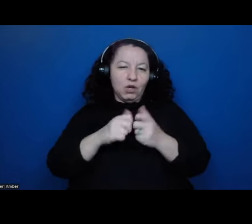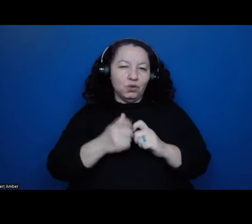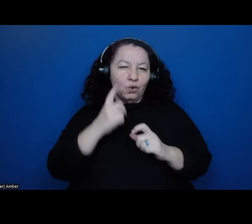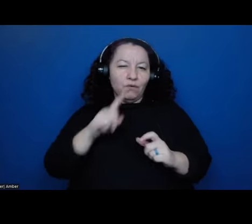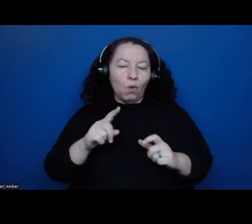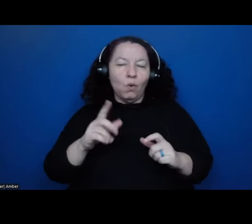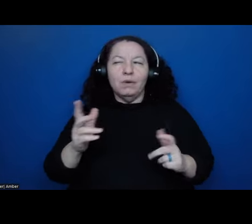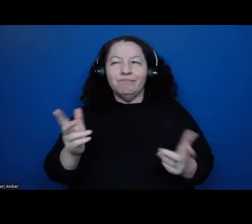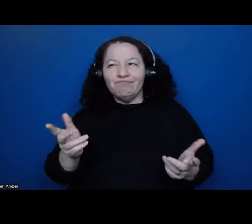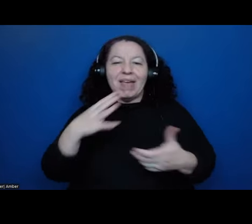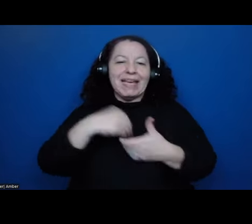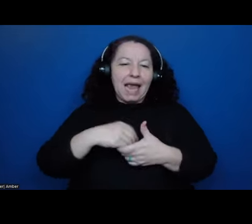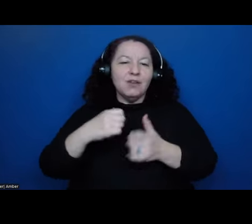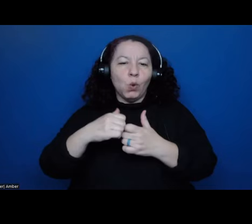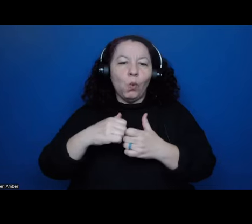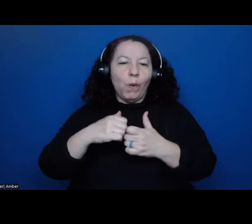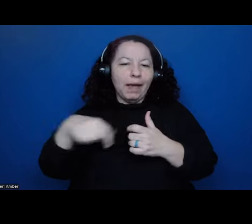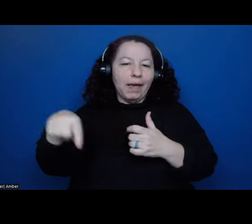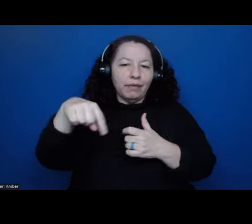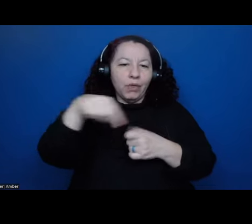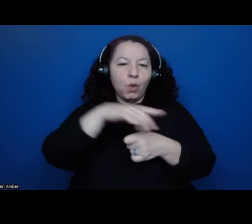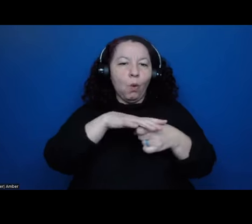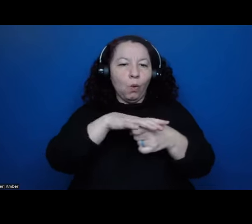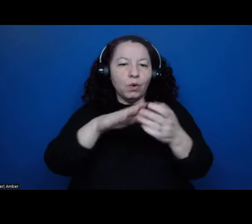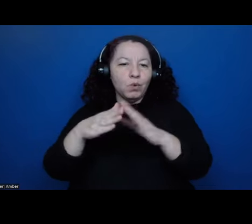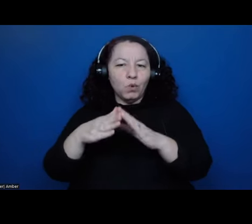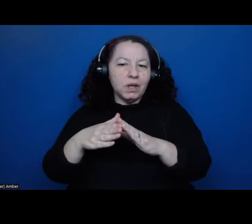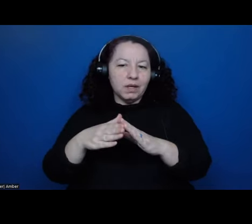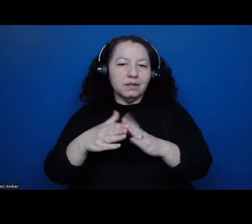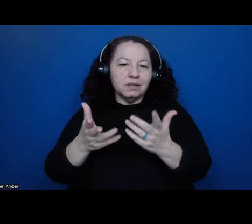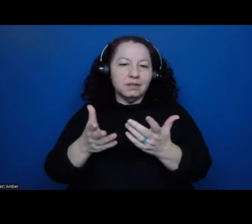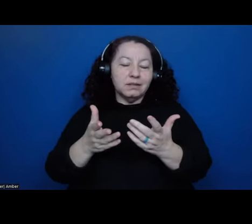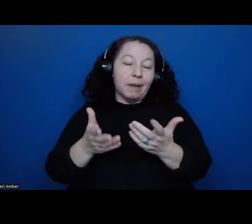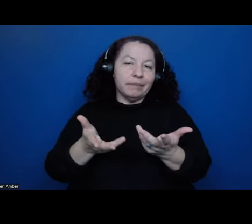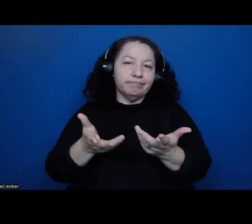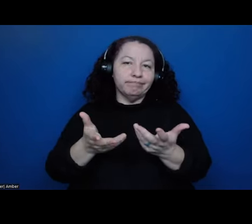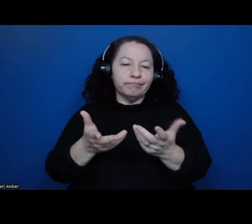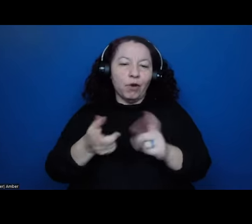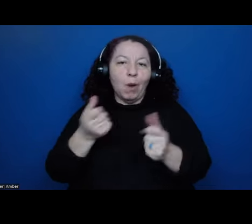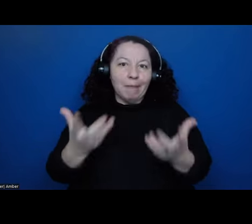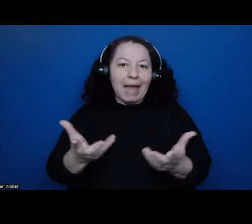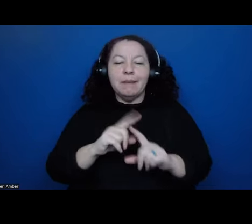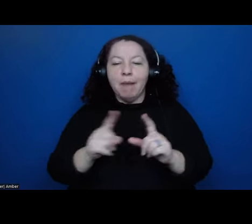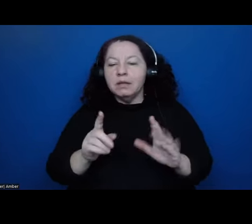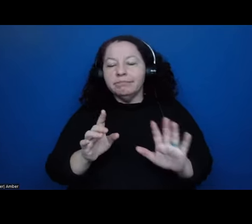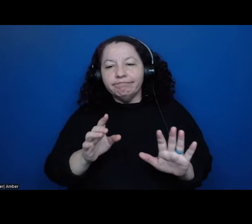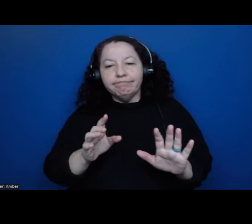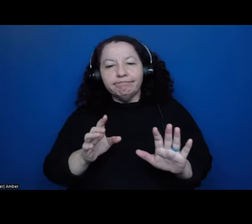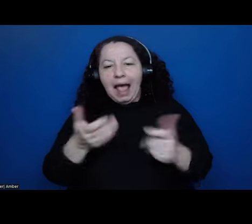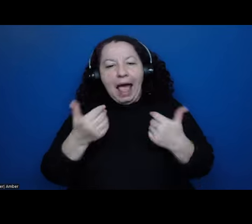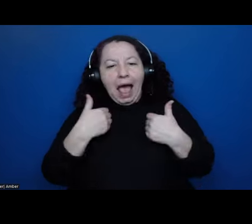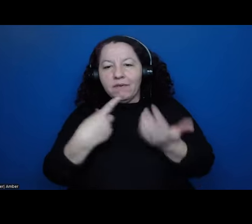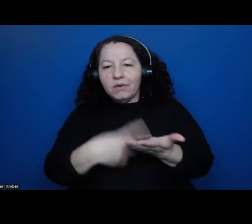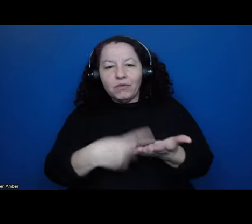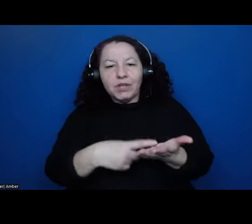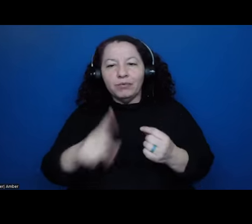engaging with, uh, local communities among many others, but, um, but, you know, just, uh, having conversations